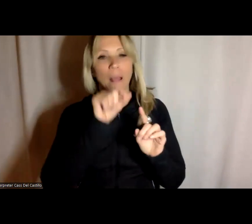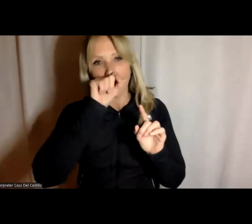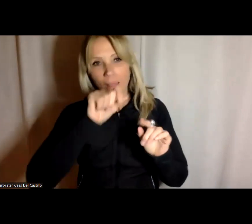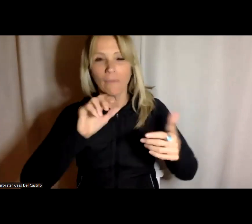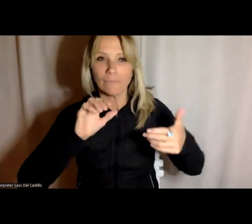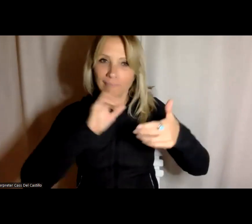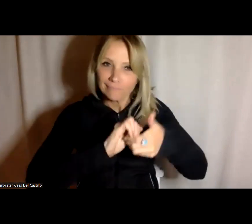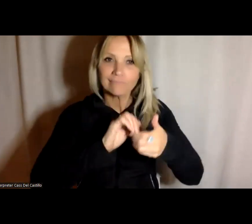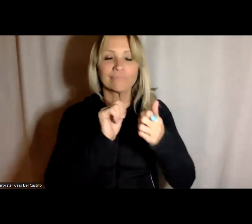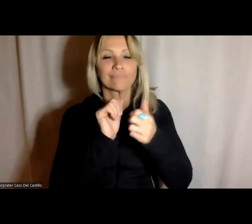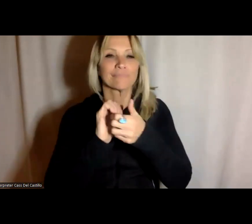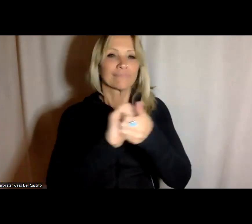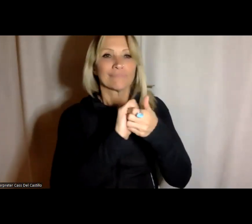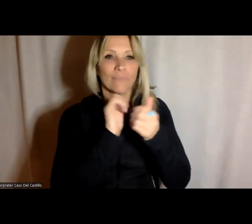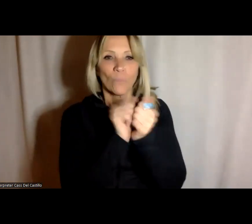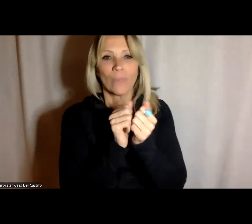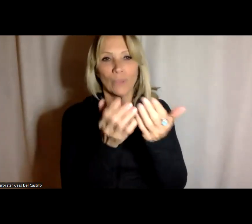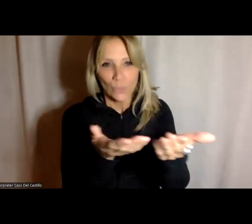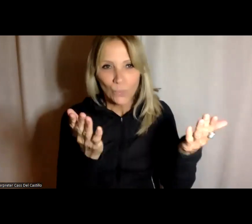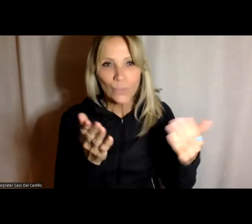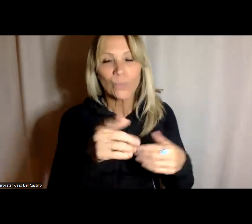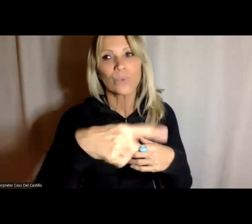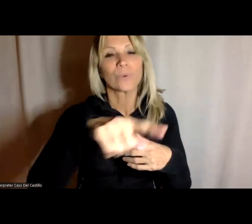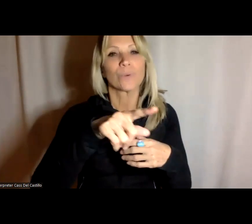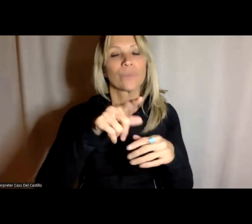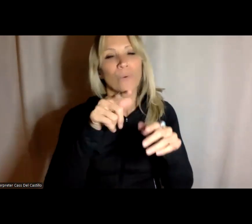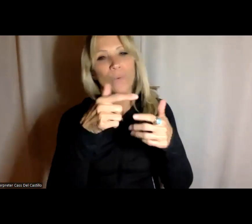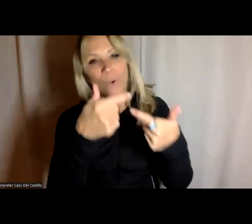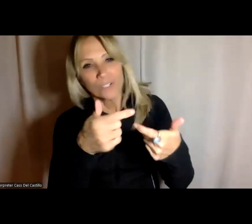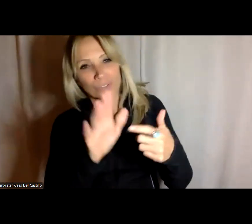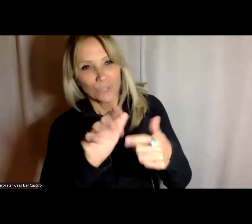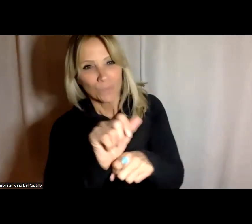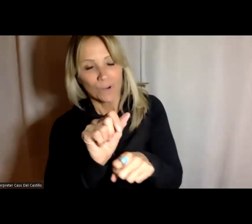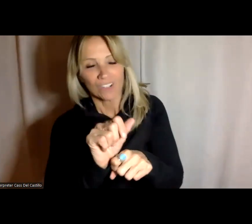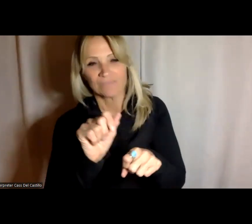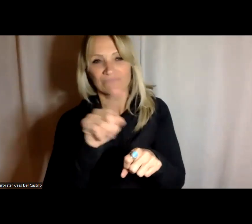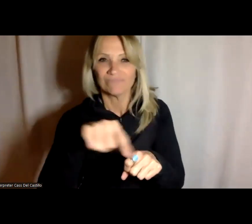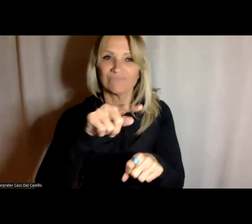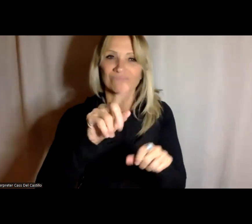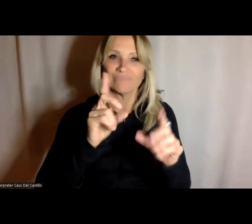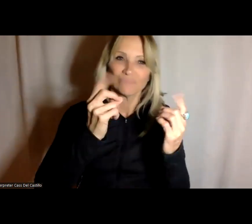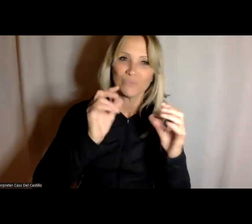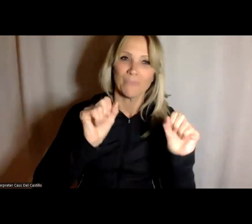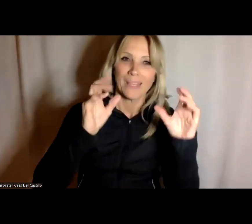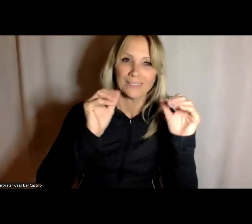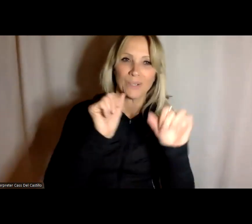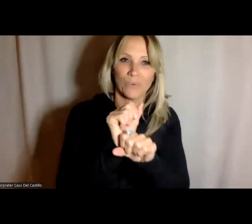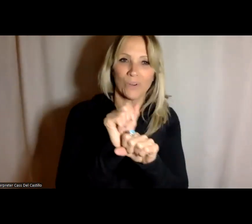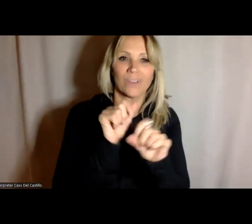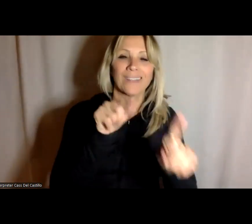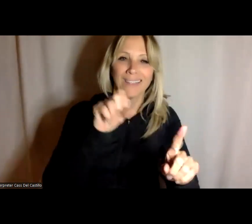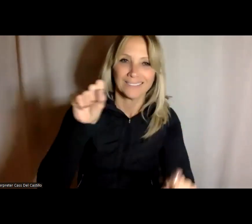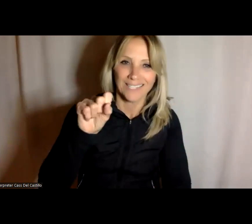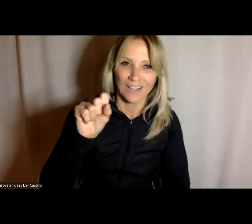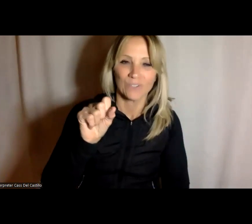over the years and watching what you do and you have you do amazing work in um in seattle so thank you so much i'm so